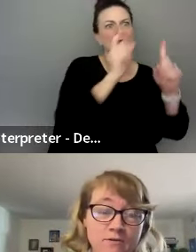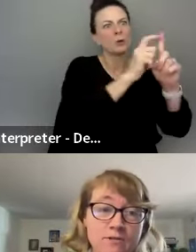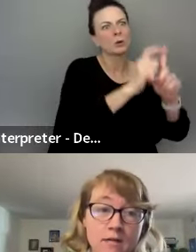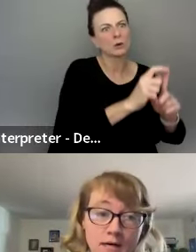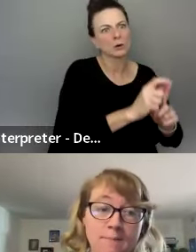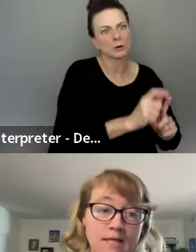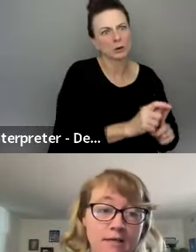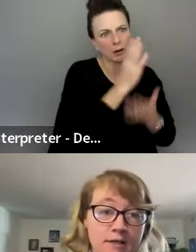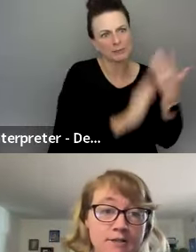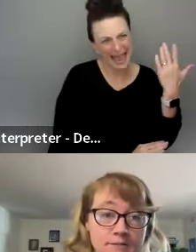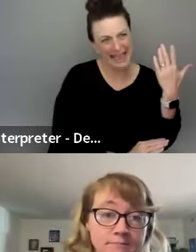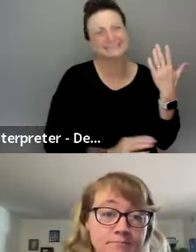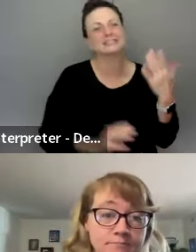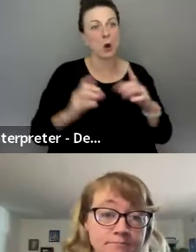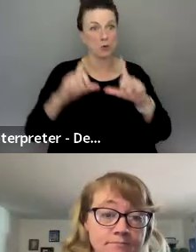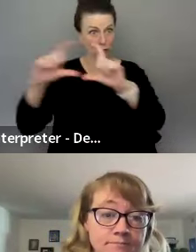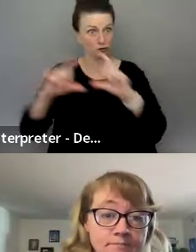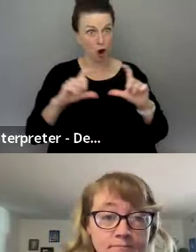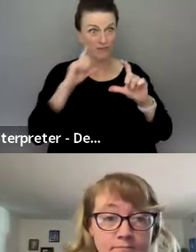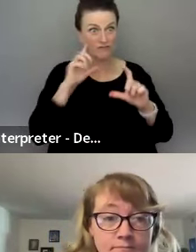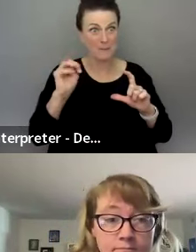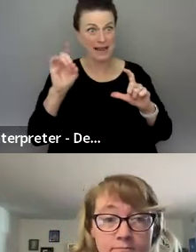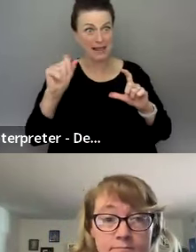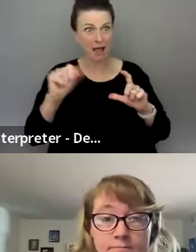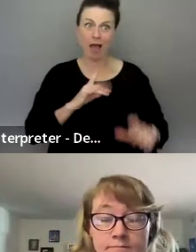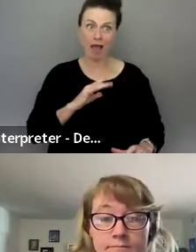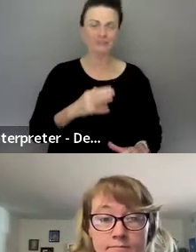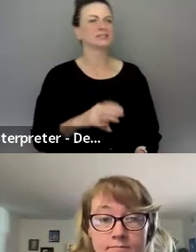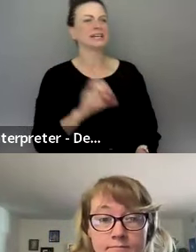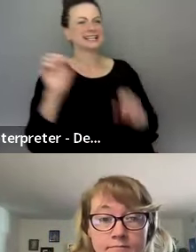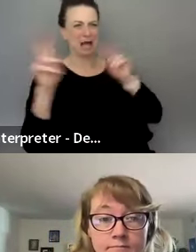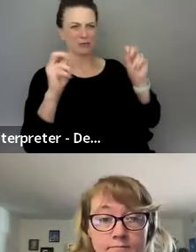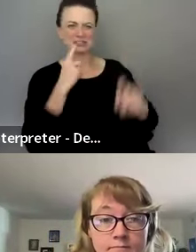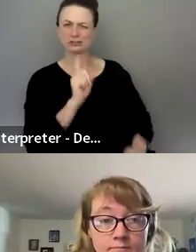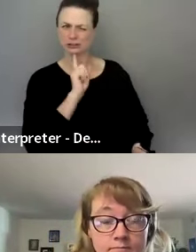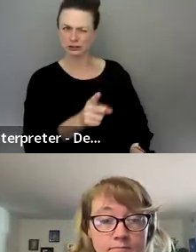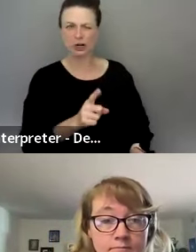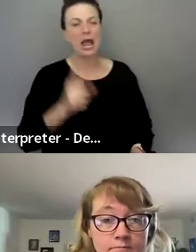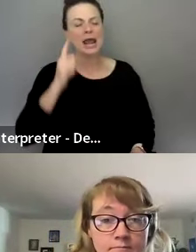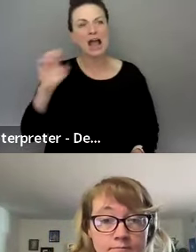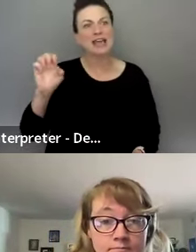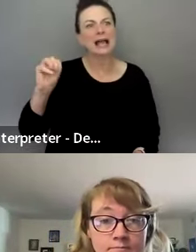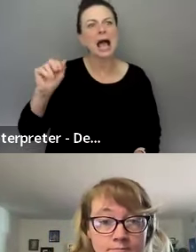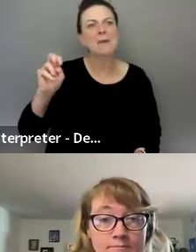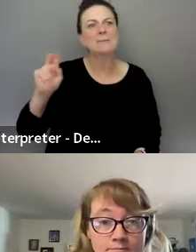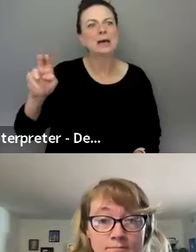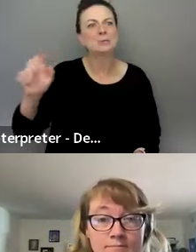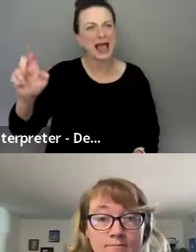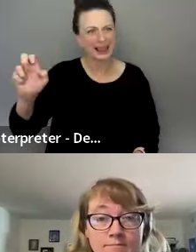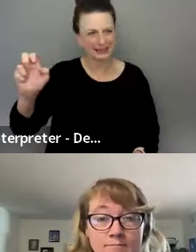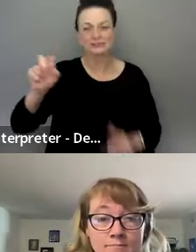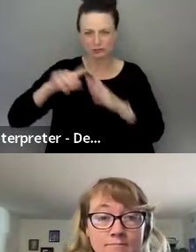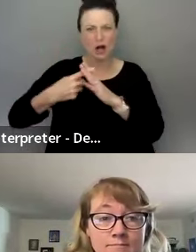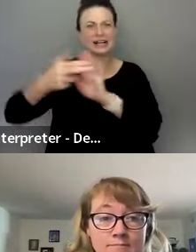for making those media cards. Sure. Um, and I think like Emmanuel was the one who started tagging